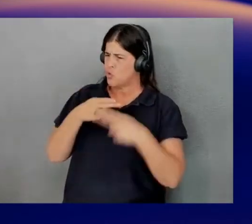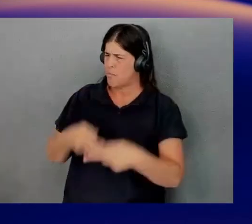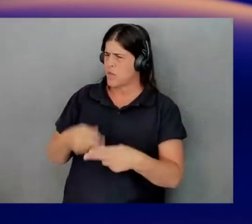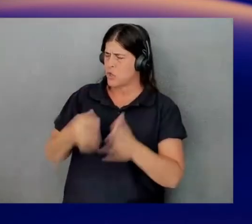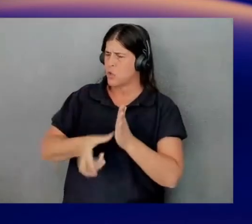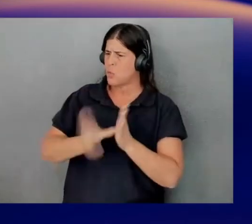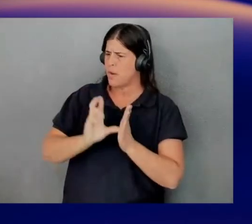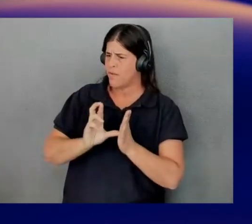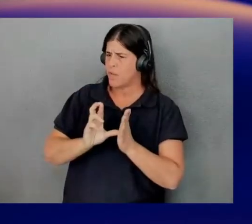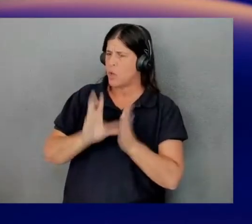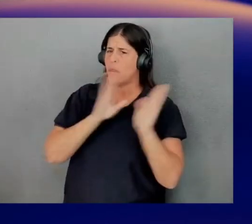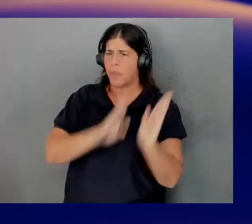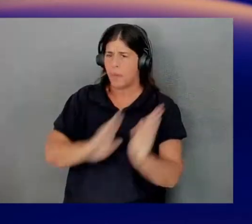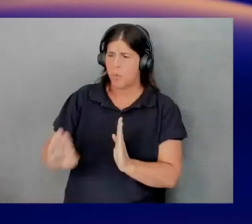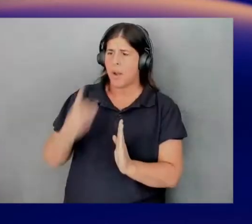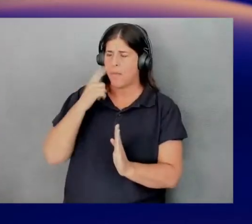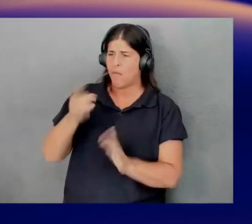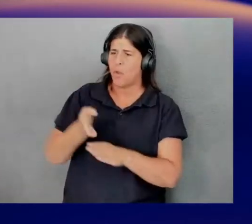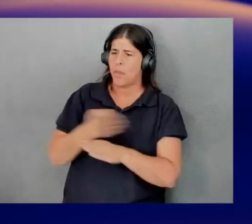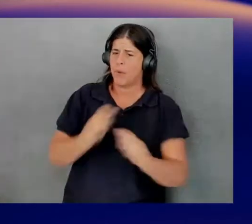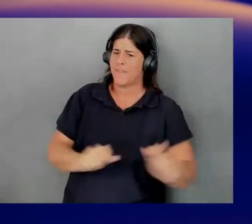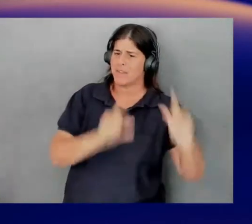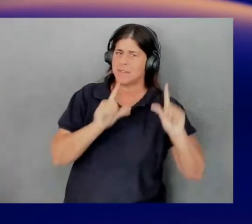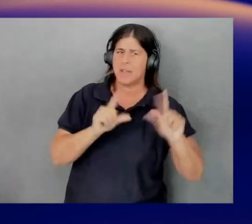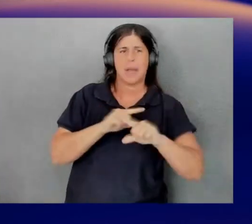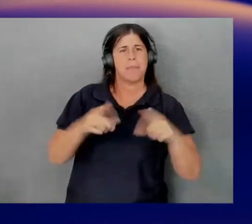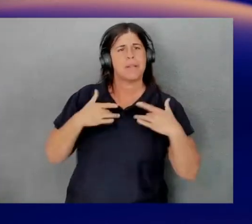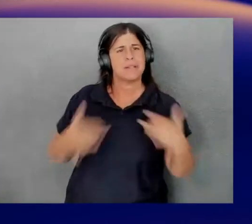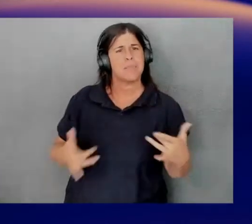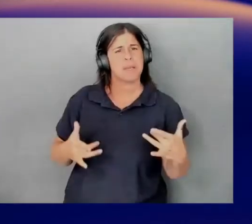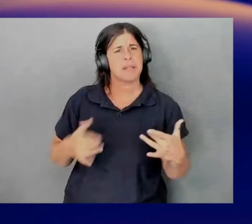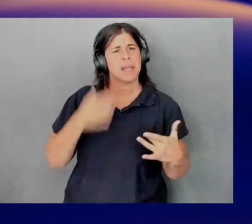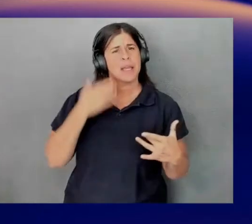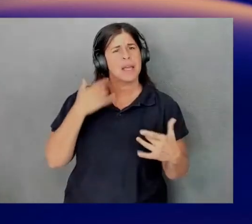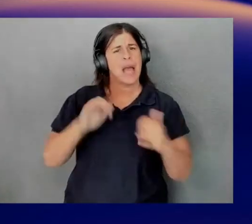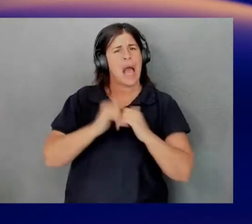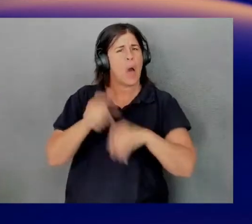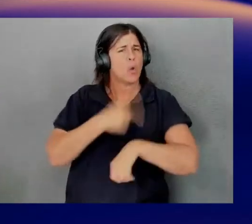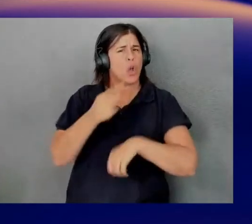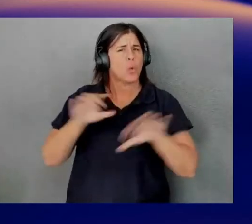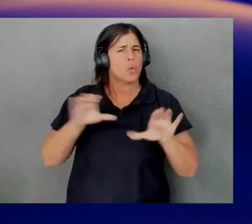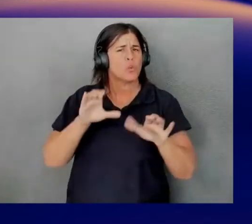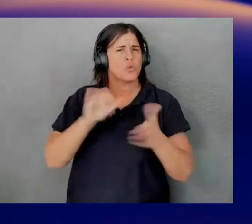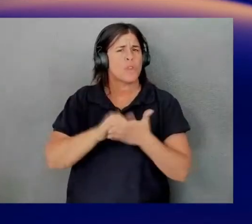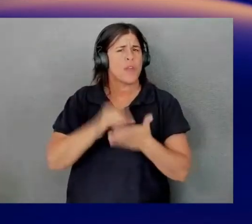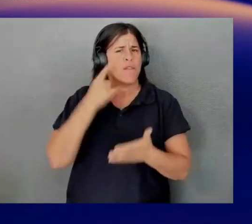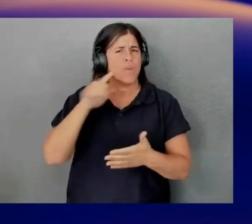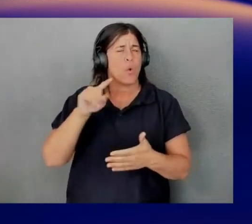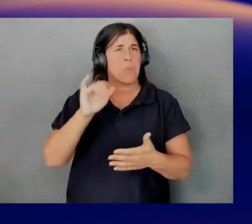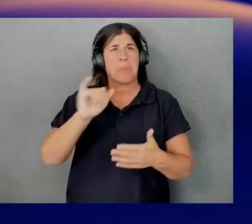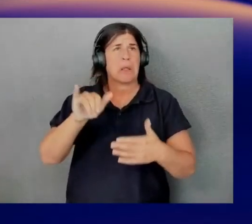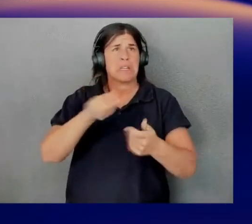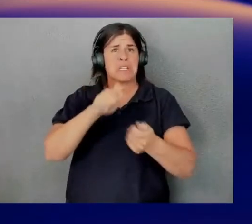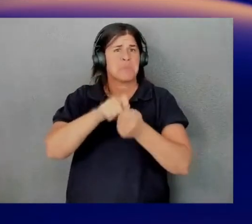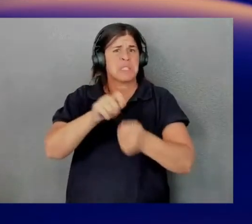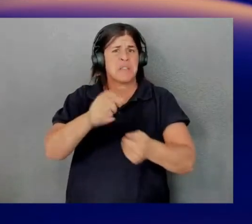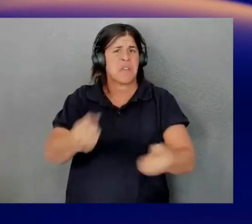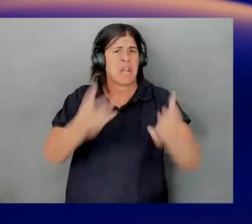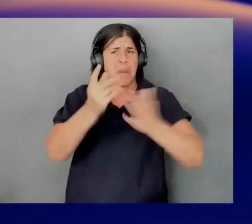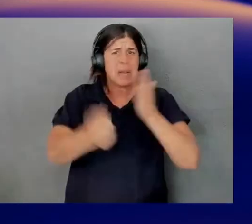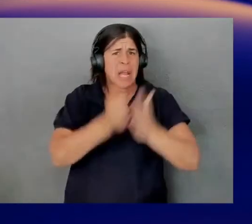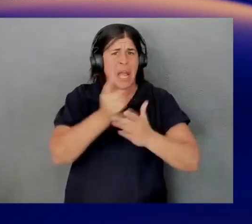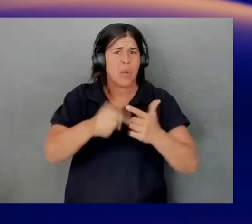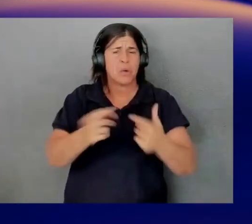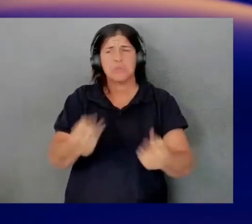the prep on the previous slide. I mean, typically, how long would you spend doing that? Is there a typical number of hours, or days, or